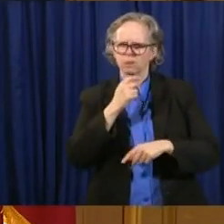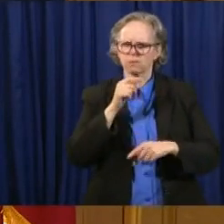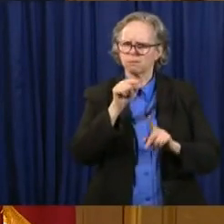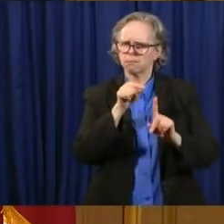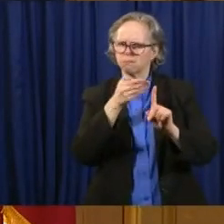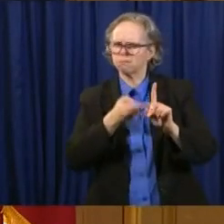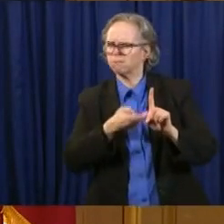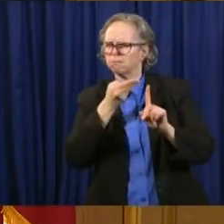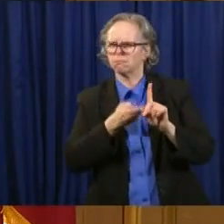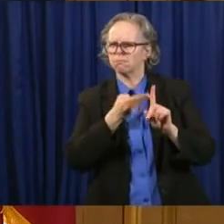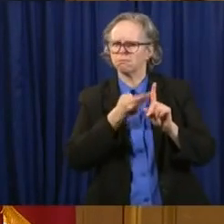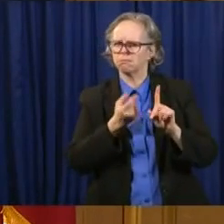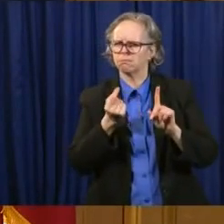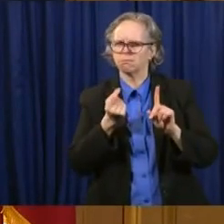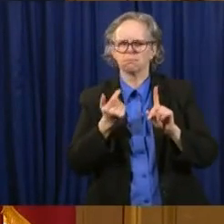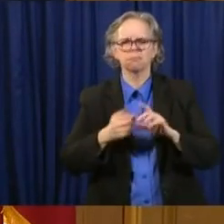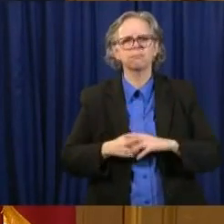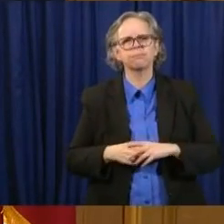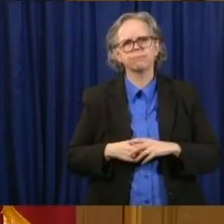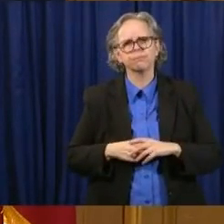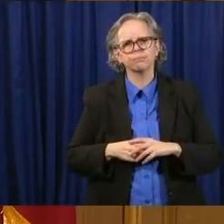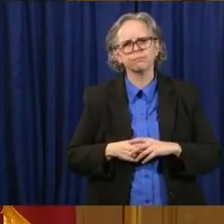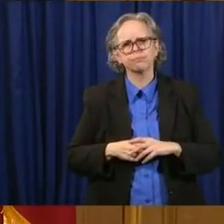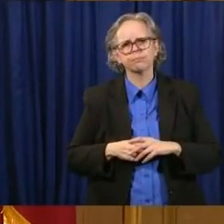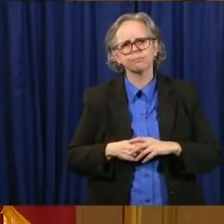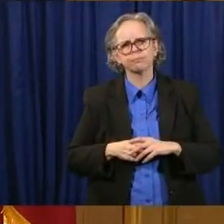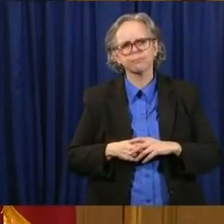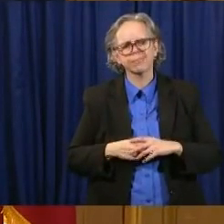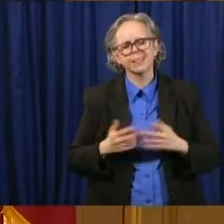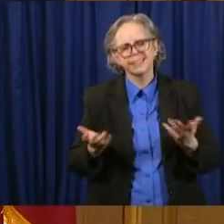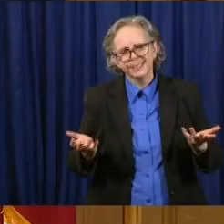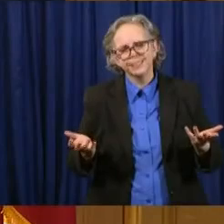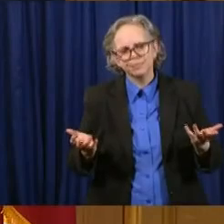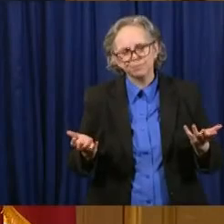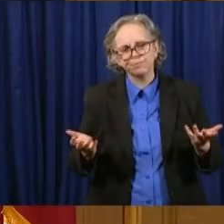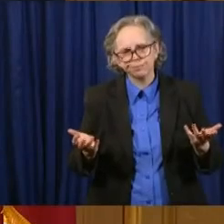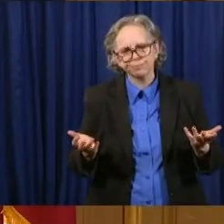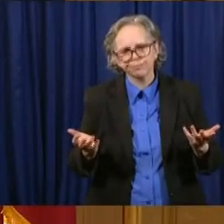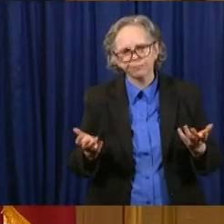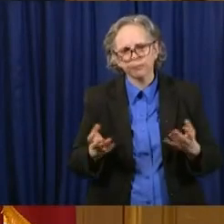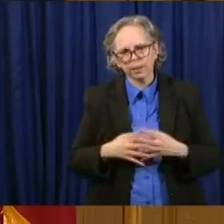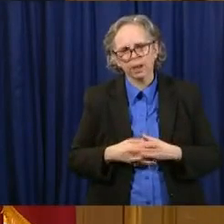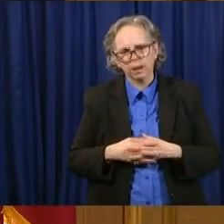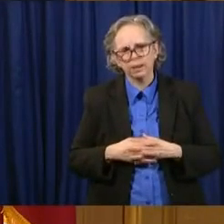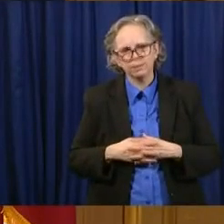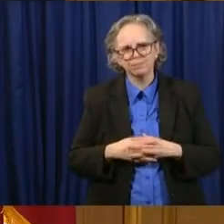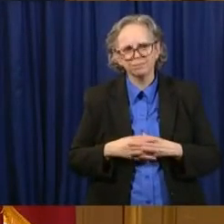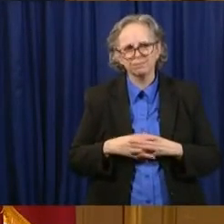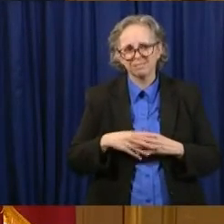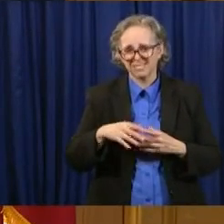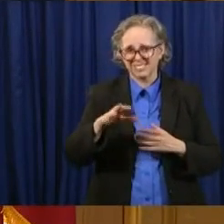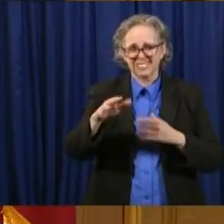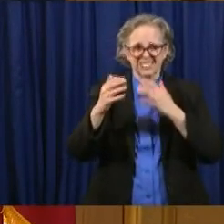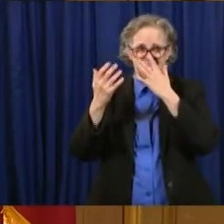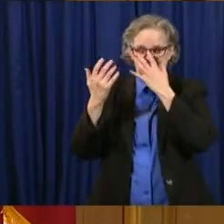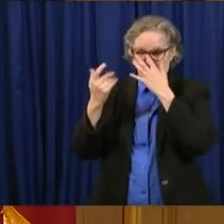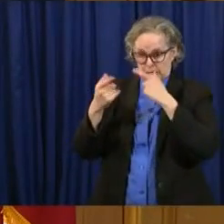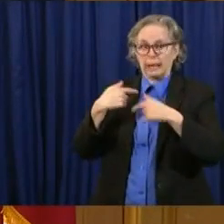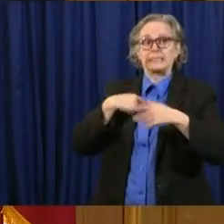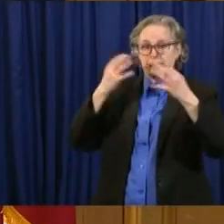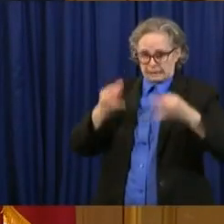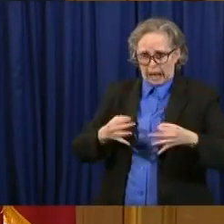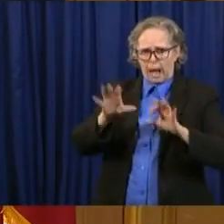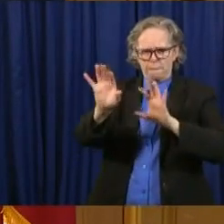people who are thin, you know, they can see the finish line of their sentence. And as I said today,